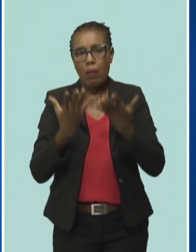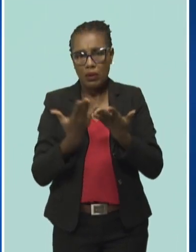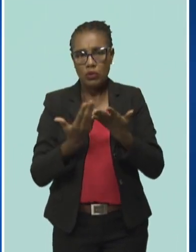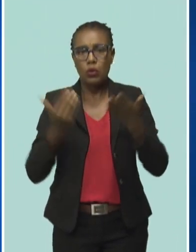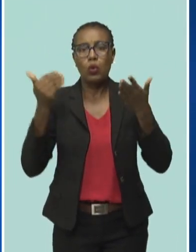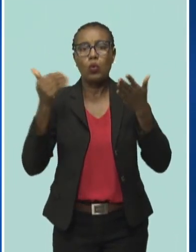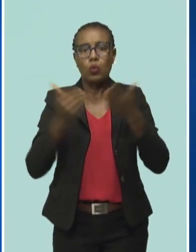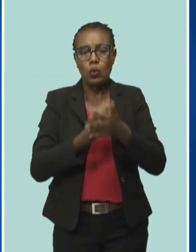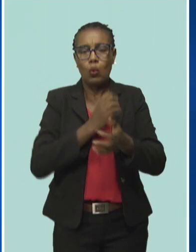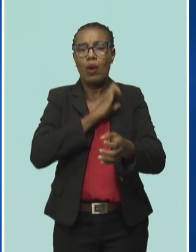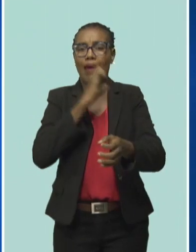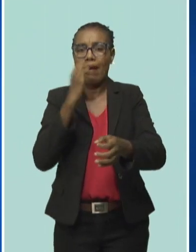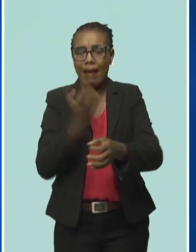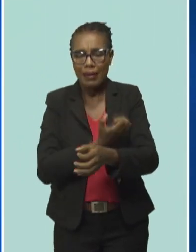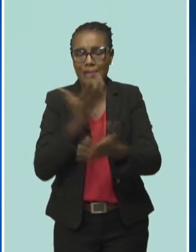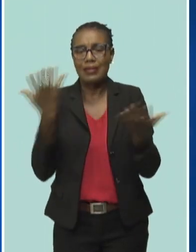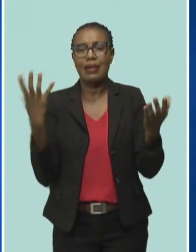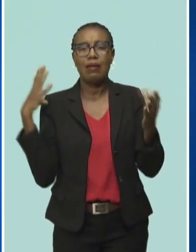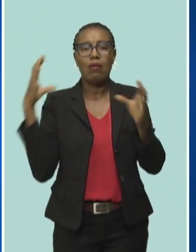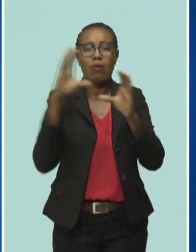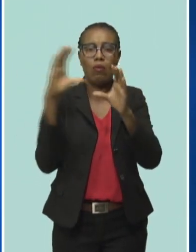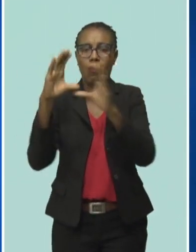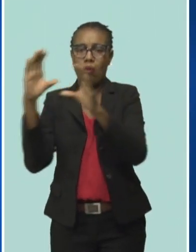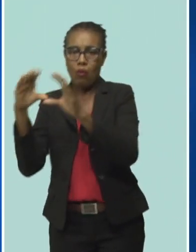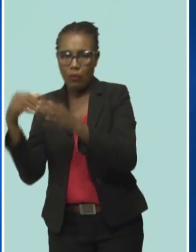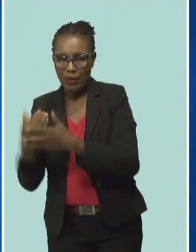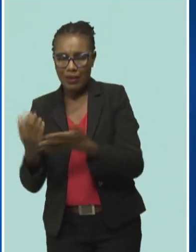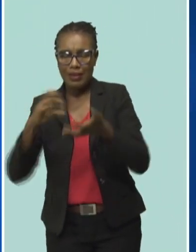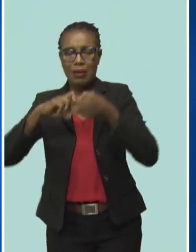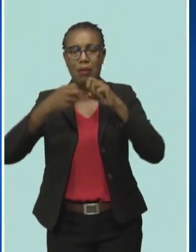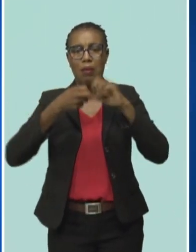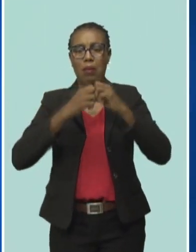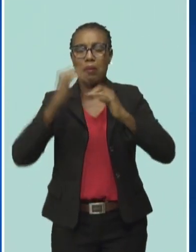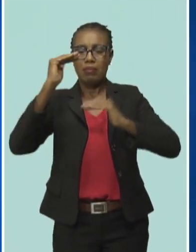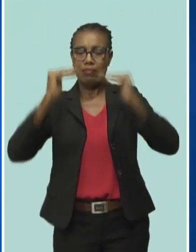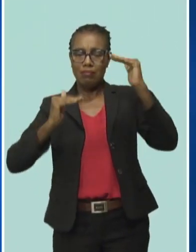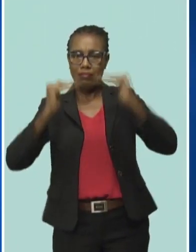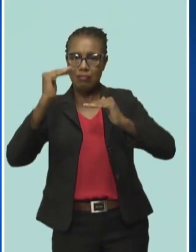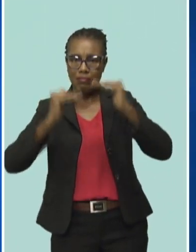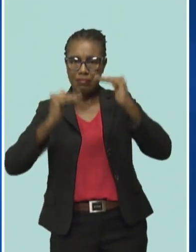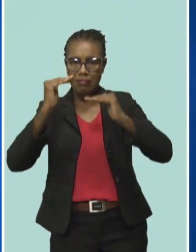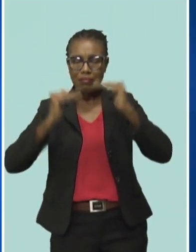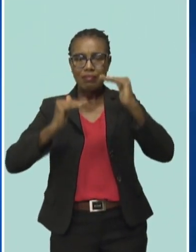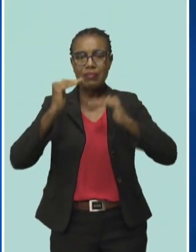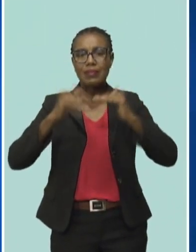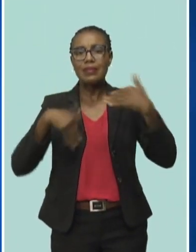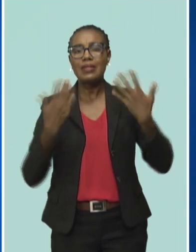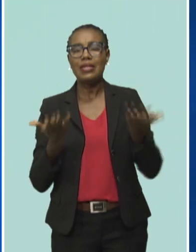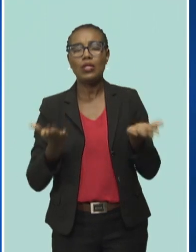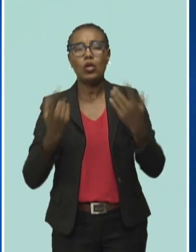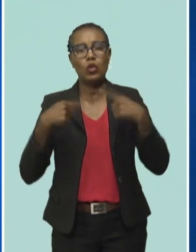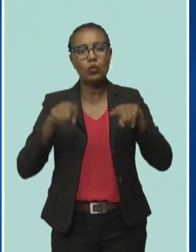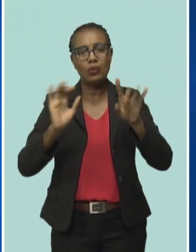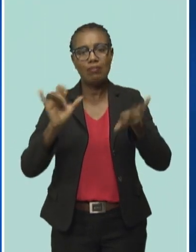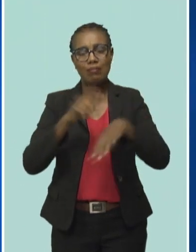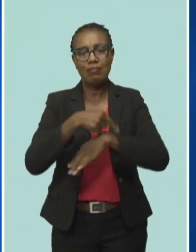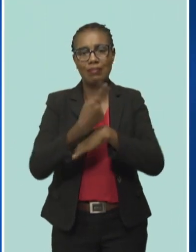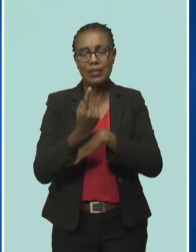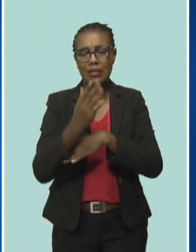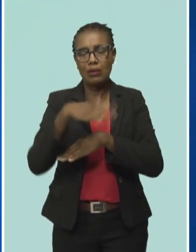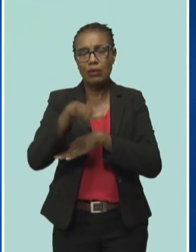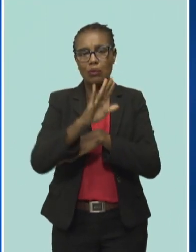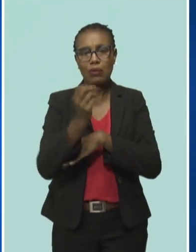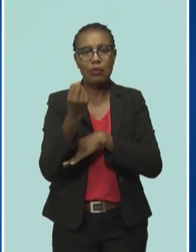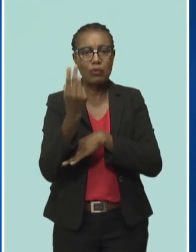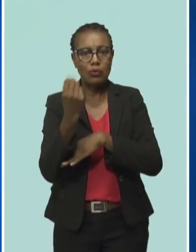that we have, intermittent renewable energy that we have. That does create some challenges in terms of balancing the network and certainly at that time of the day, around midday